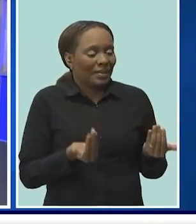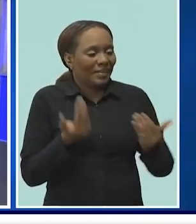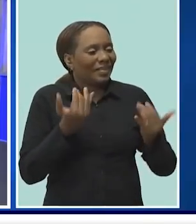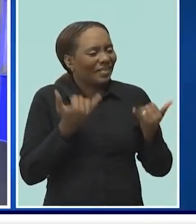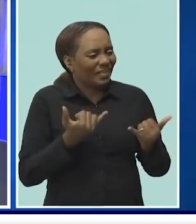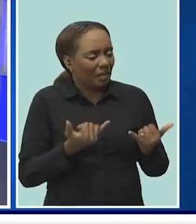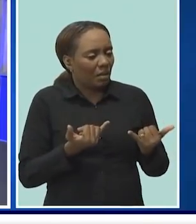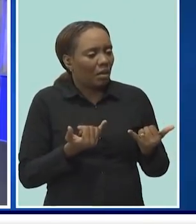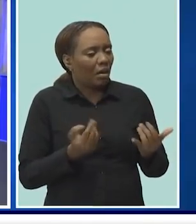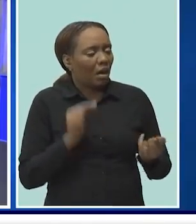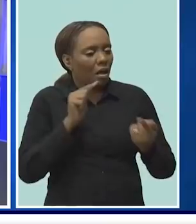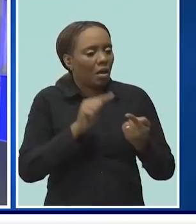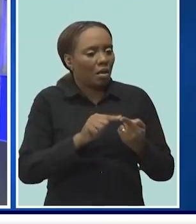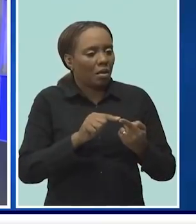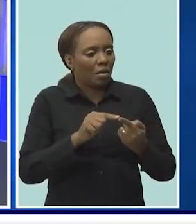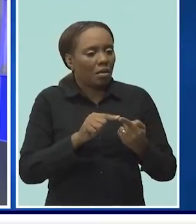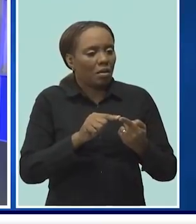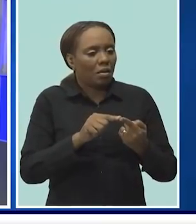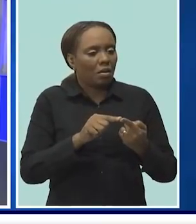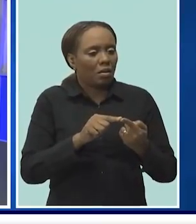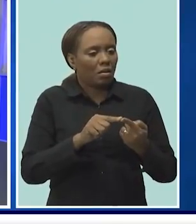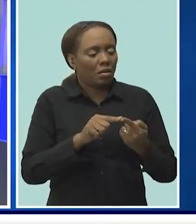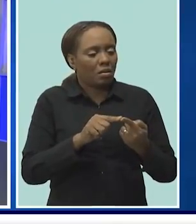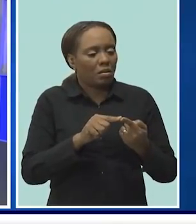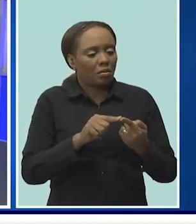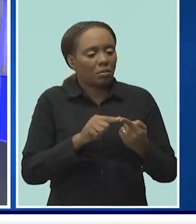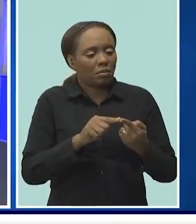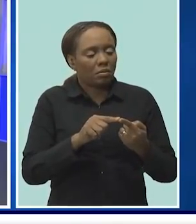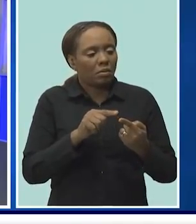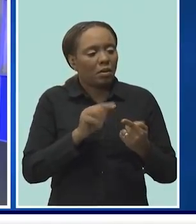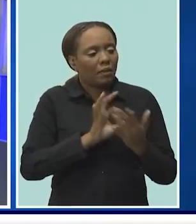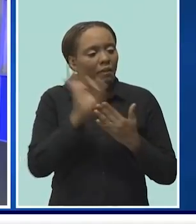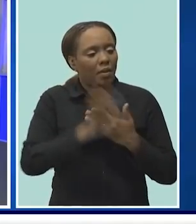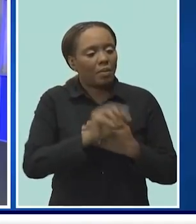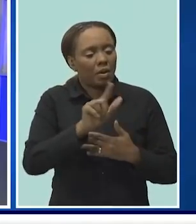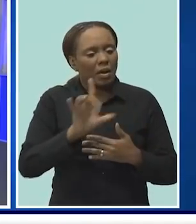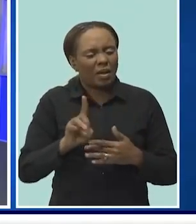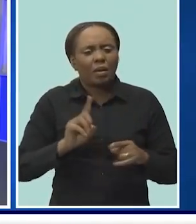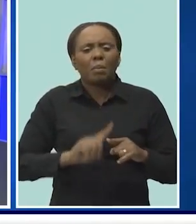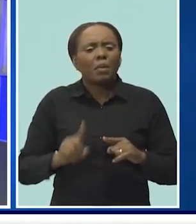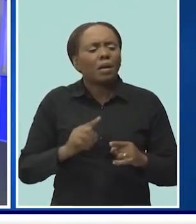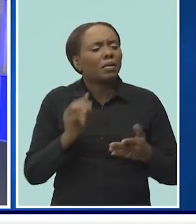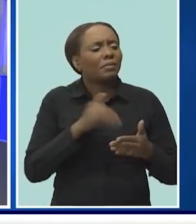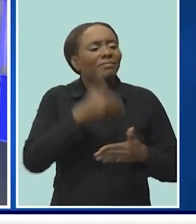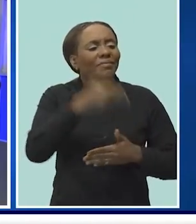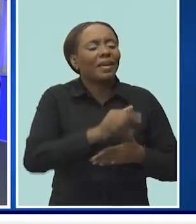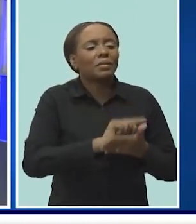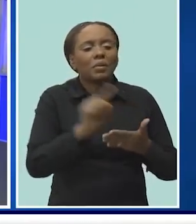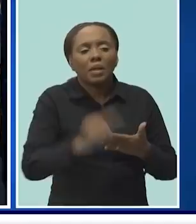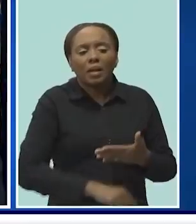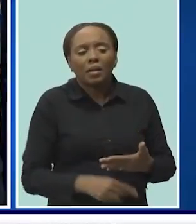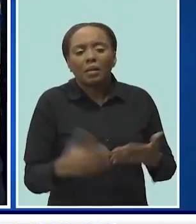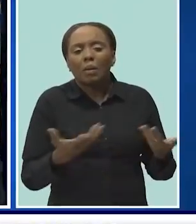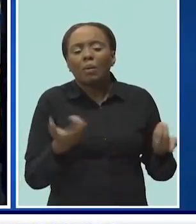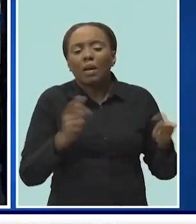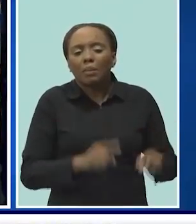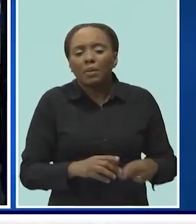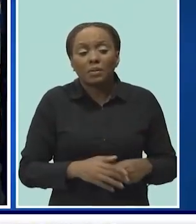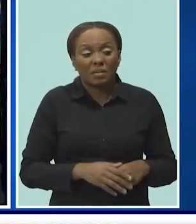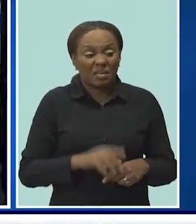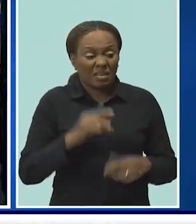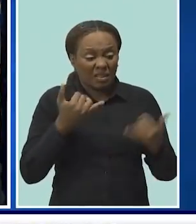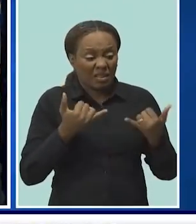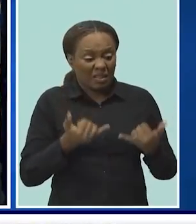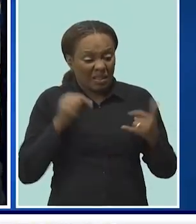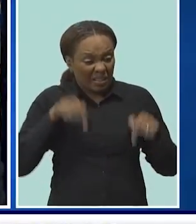weekend as a stop weekend, a stay-at-home weekend. What happens next weekend? Is this a test run? Well, it's not a test run. And